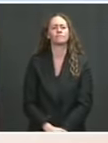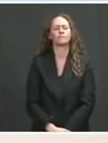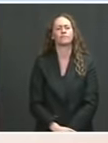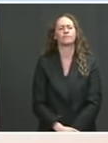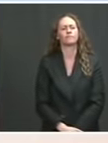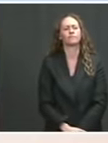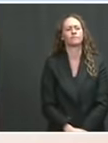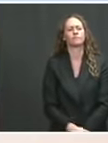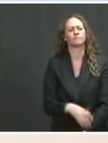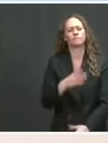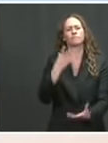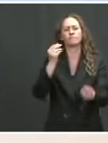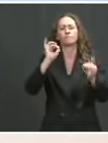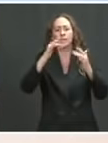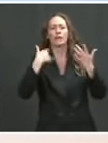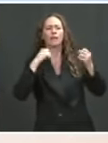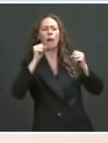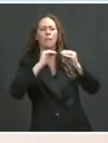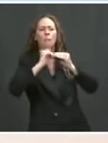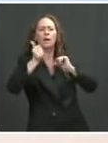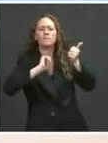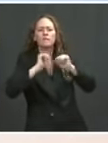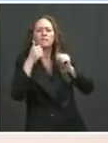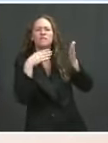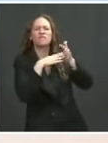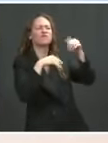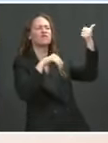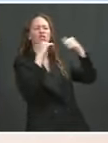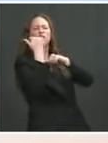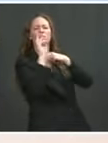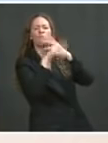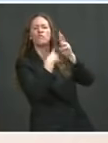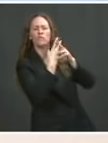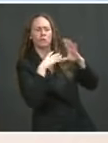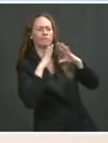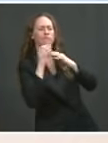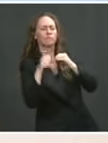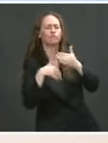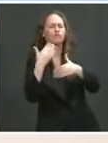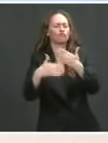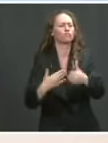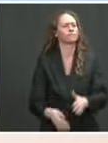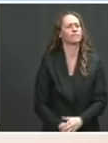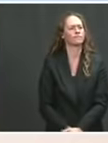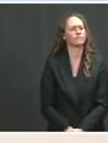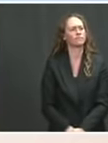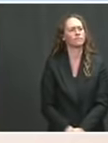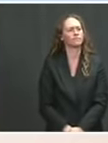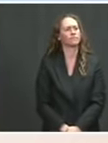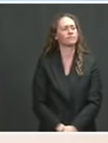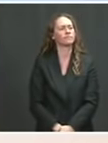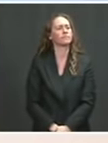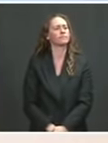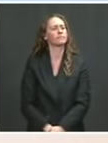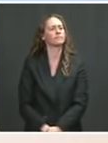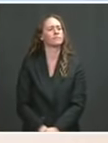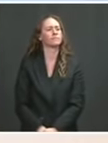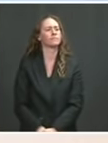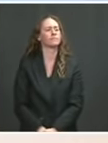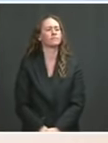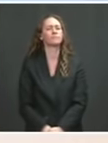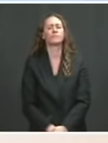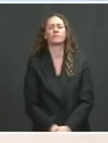I wanted to follow on your opening remarks on taxes. Will you be releasing today the President's and Vice President's